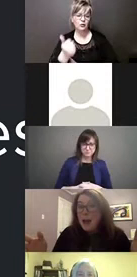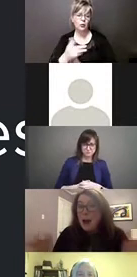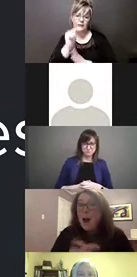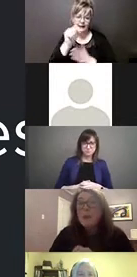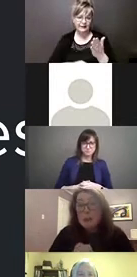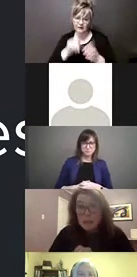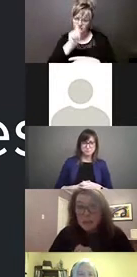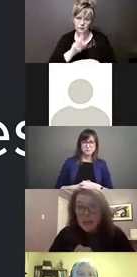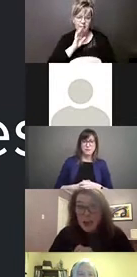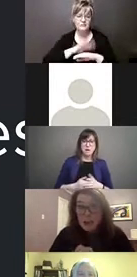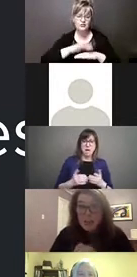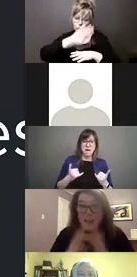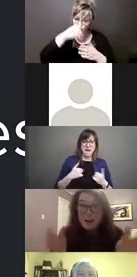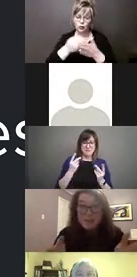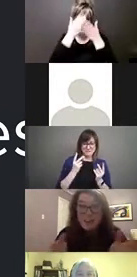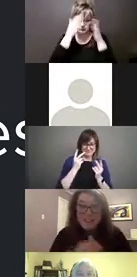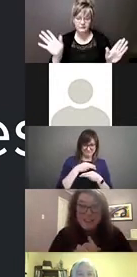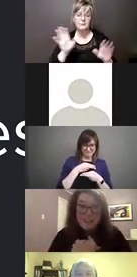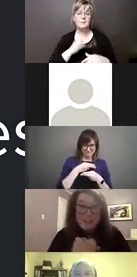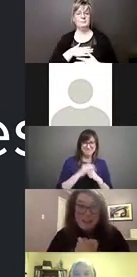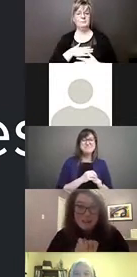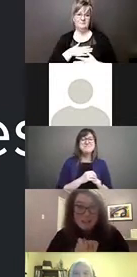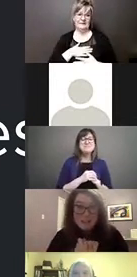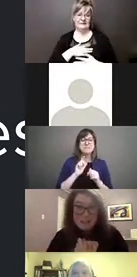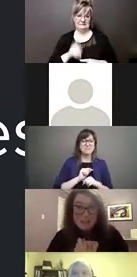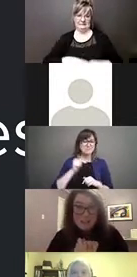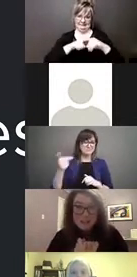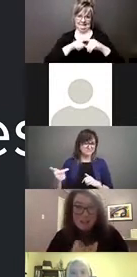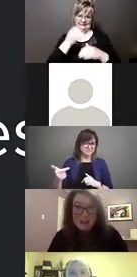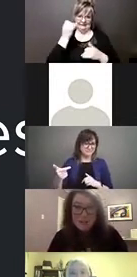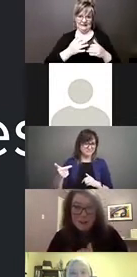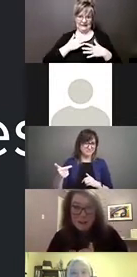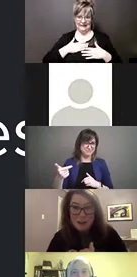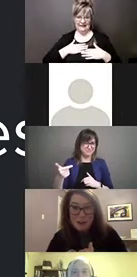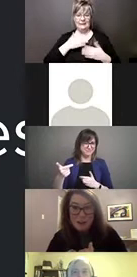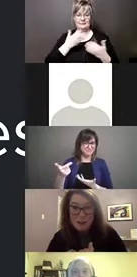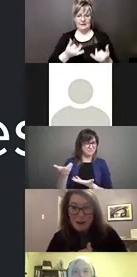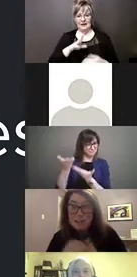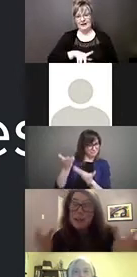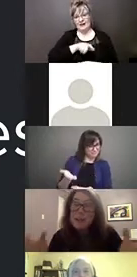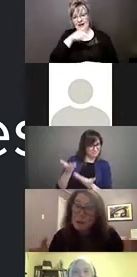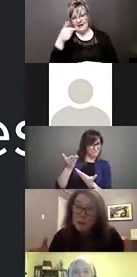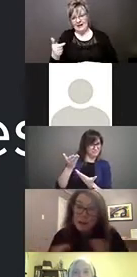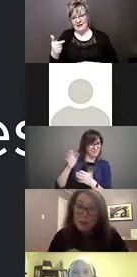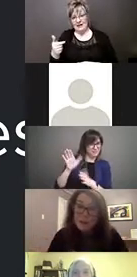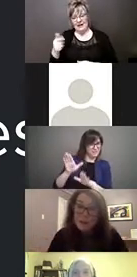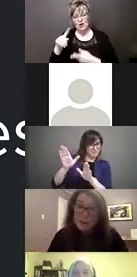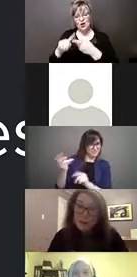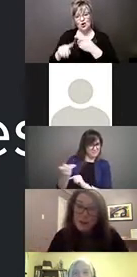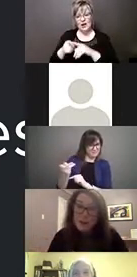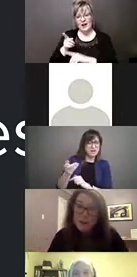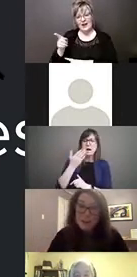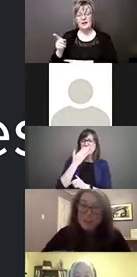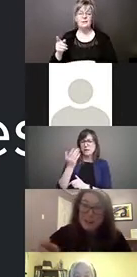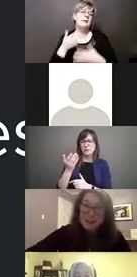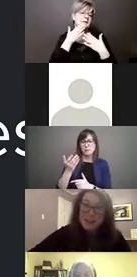And I'm going to leave it at that and turn it over to my very learned colleagues. I thank you again very much